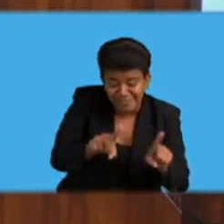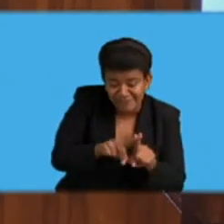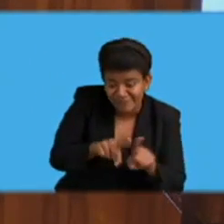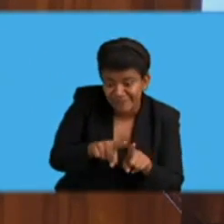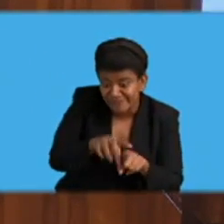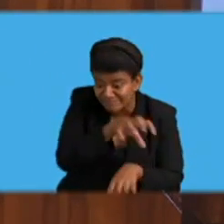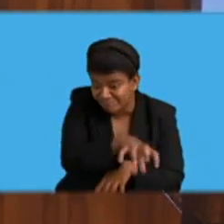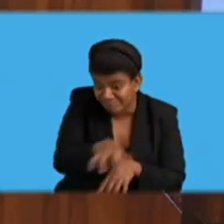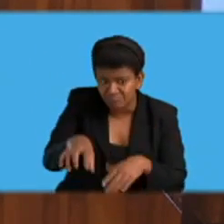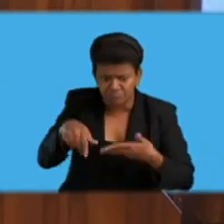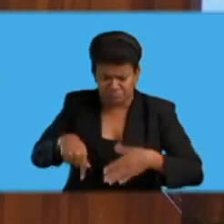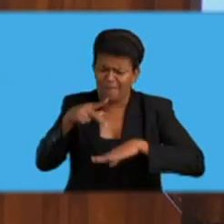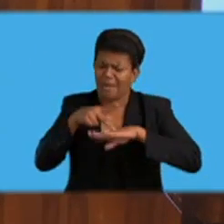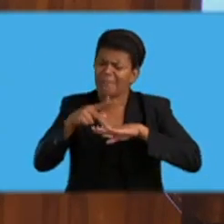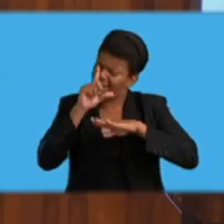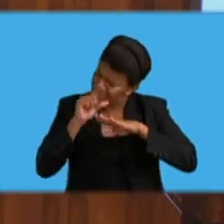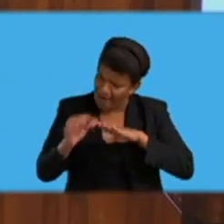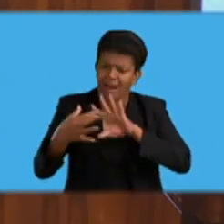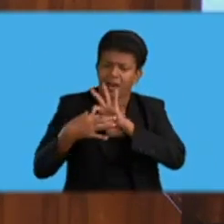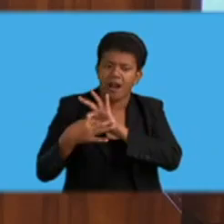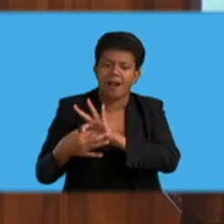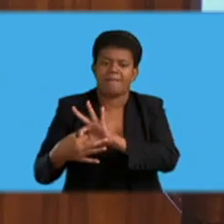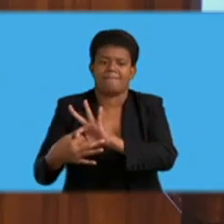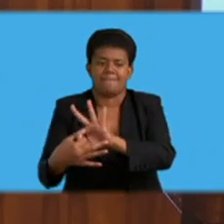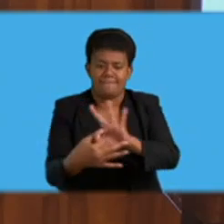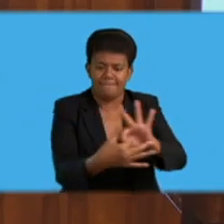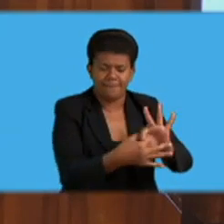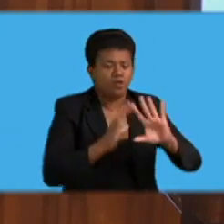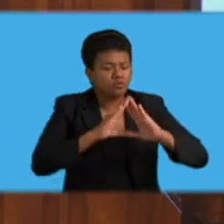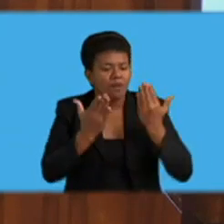here in Parliament. For guidance,